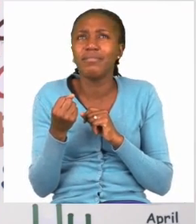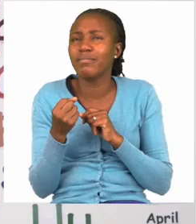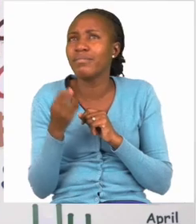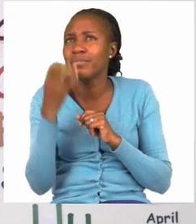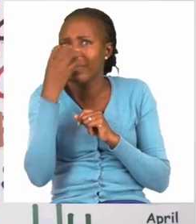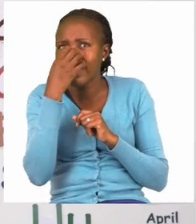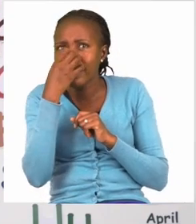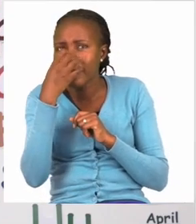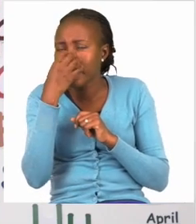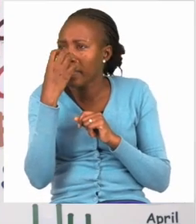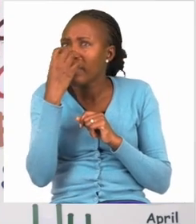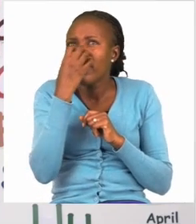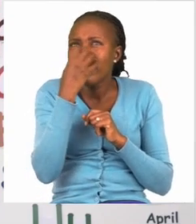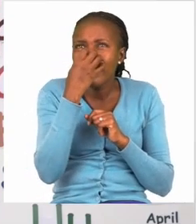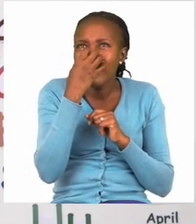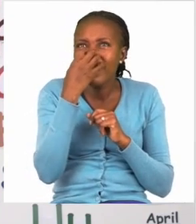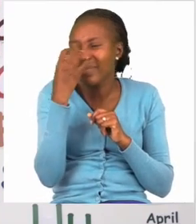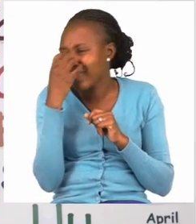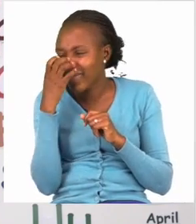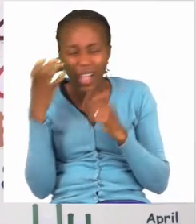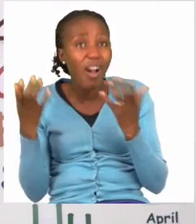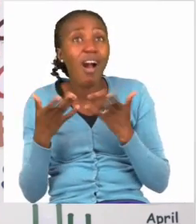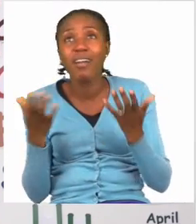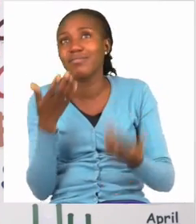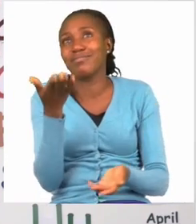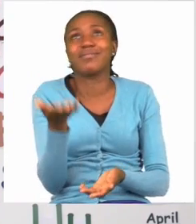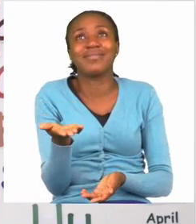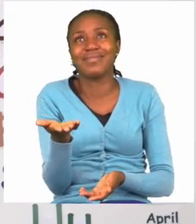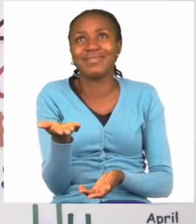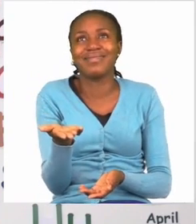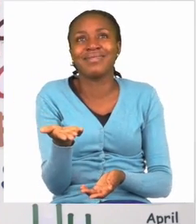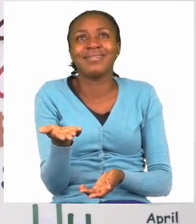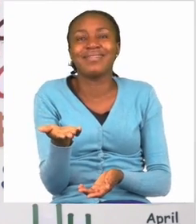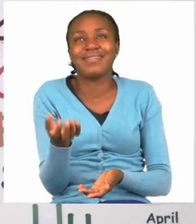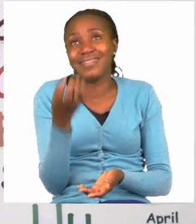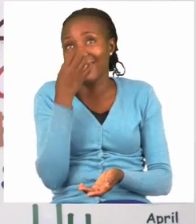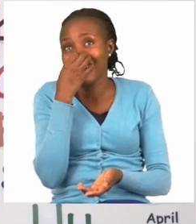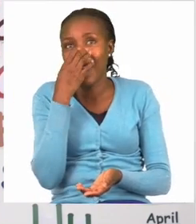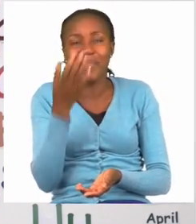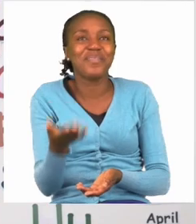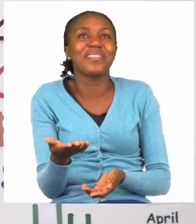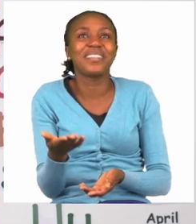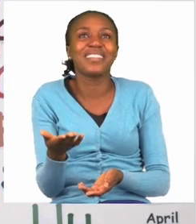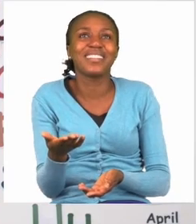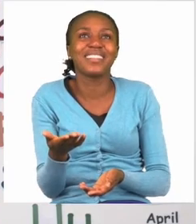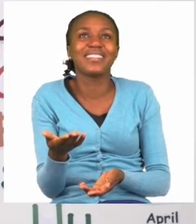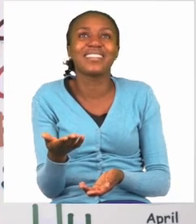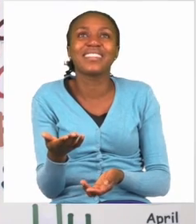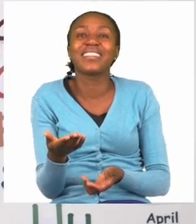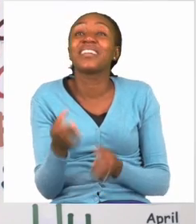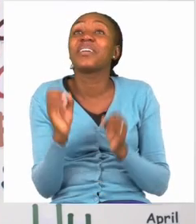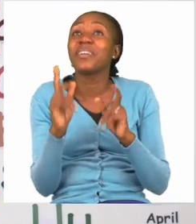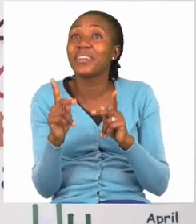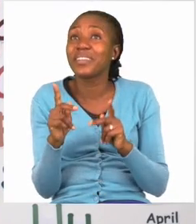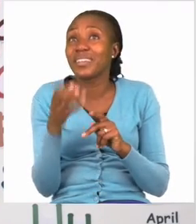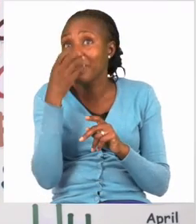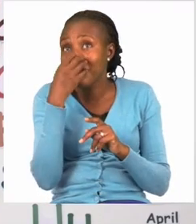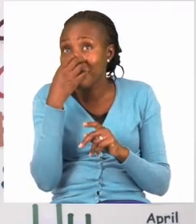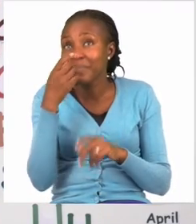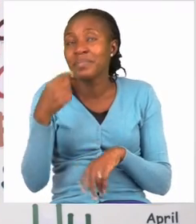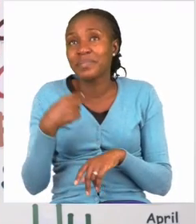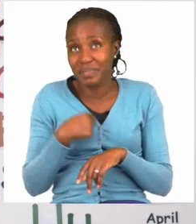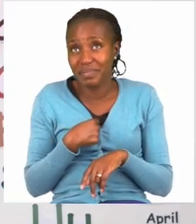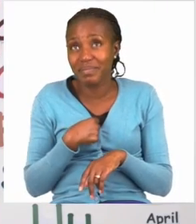find Zosie? Zosie! Oh there you are! Well, from Zosie and